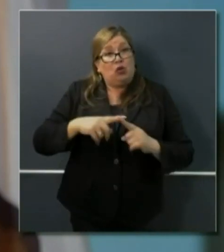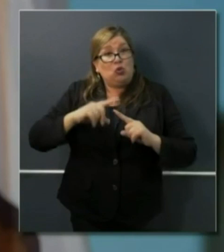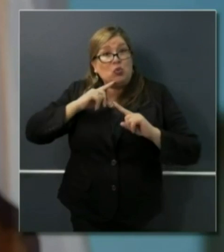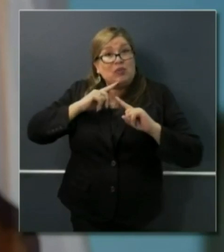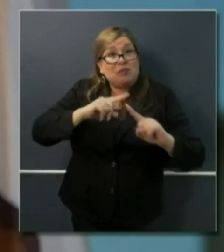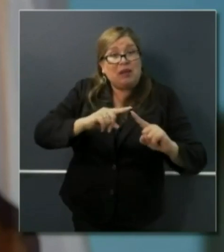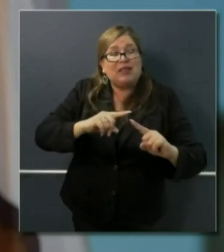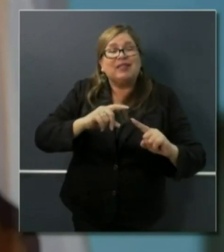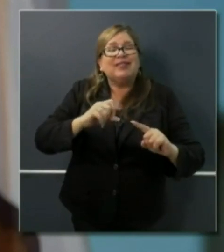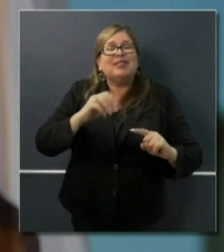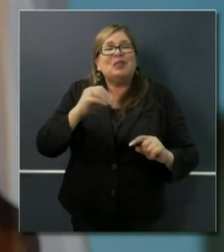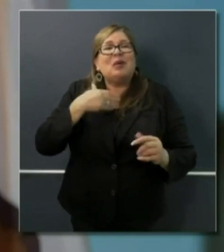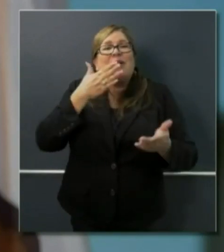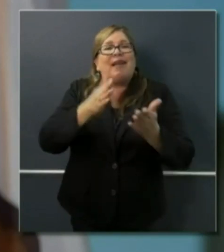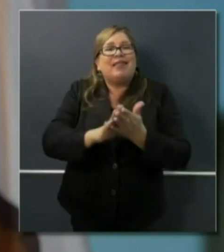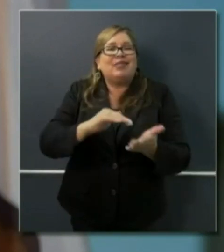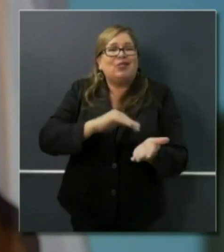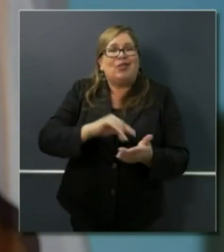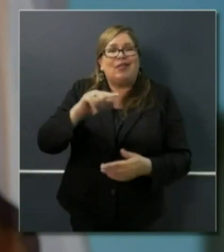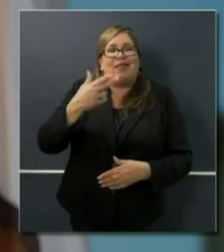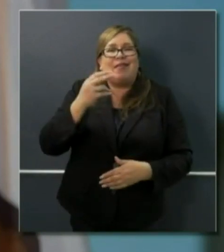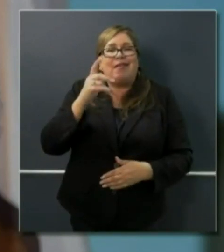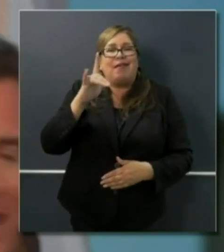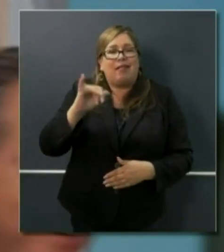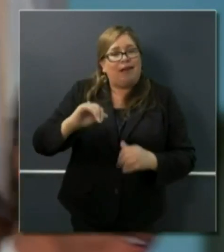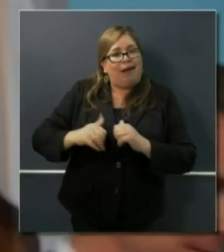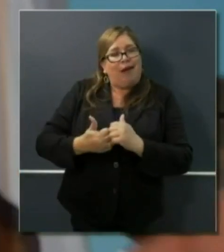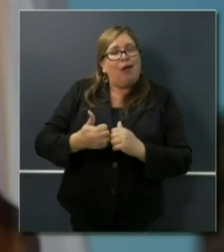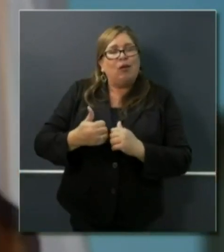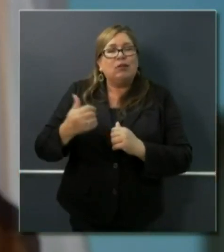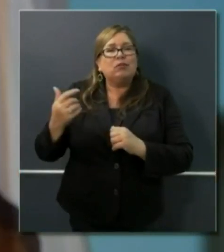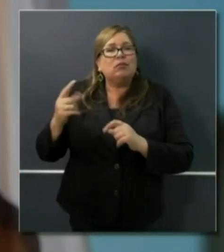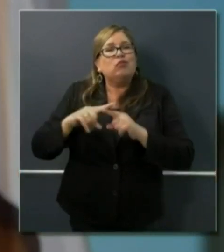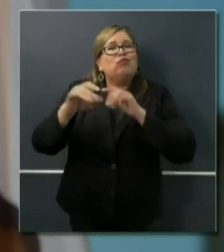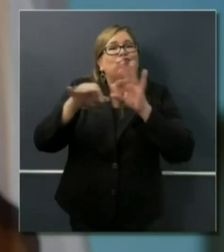also have my doctor, Dr. Galley, with me to talk a little bit more about it.